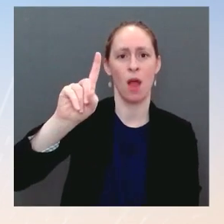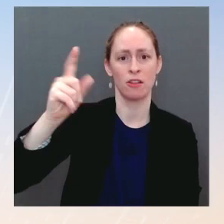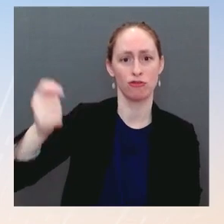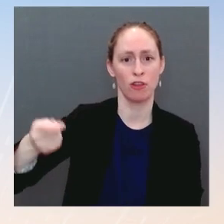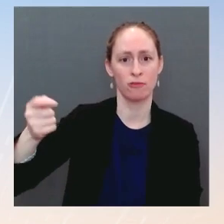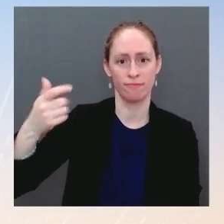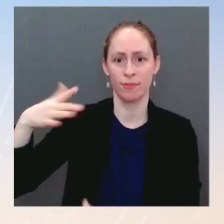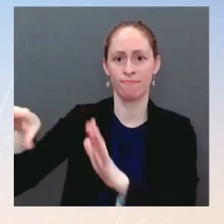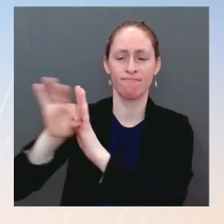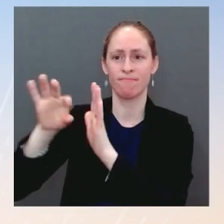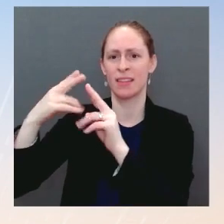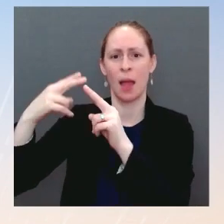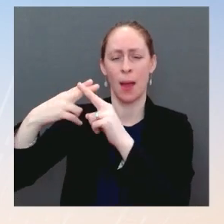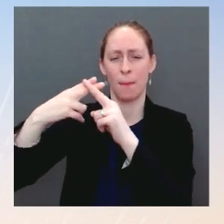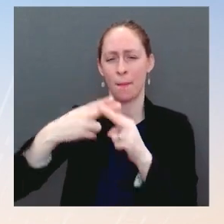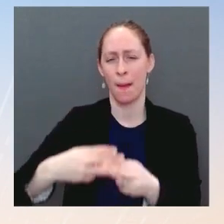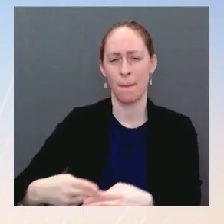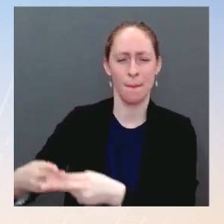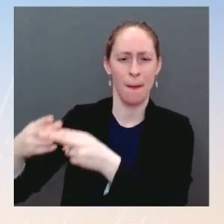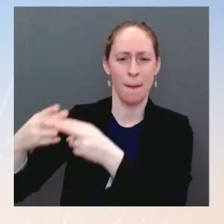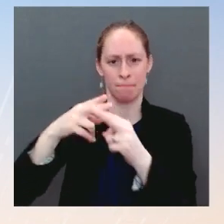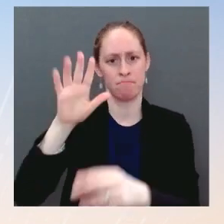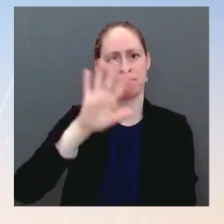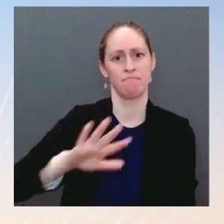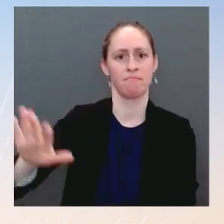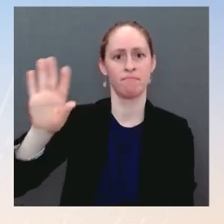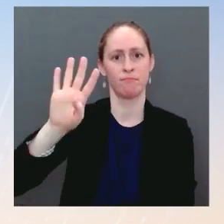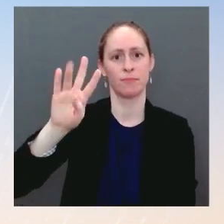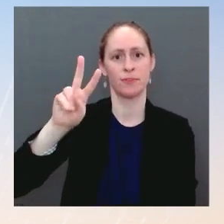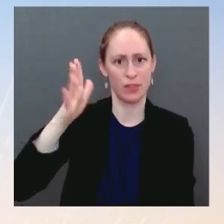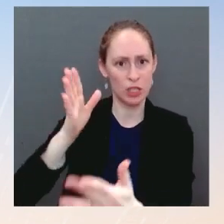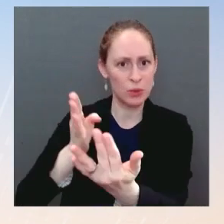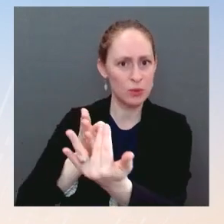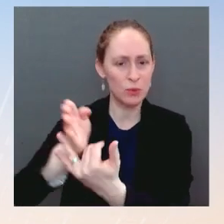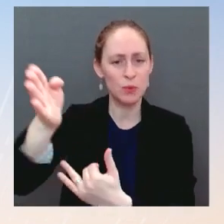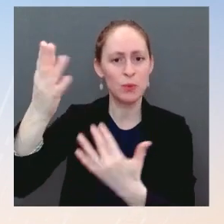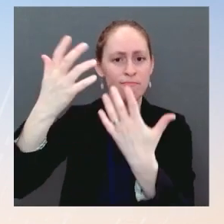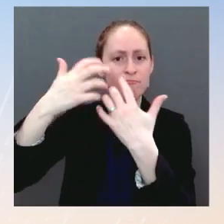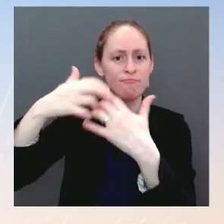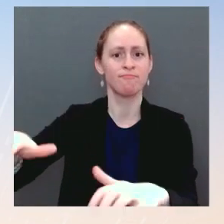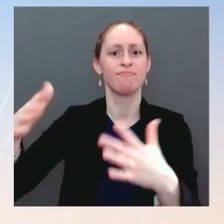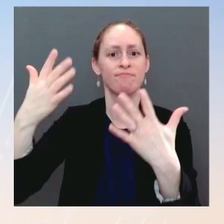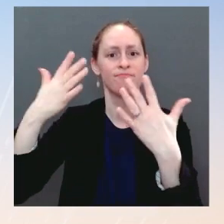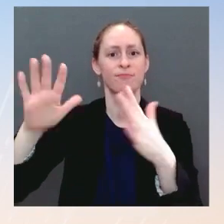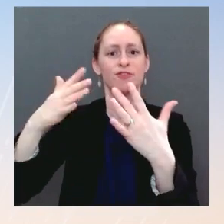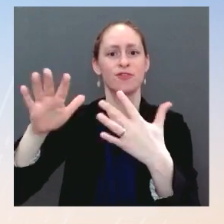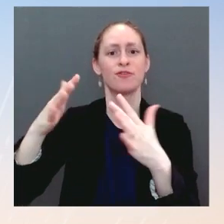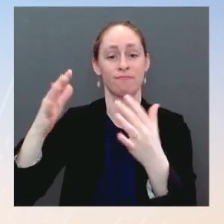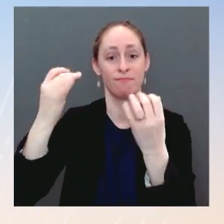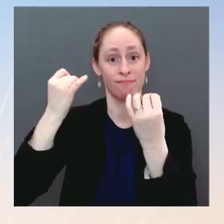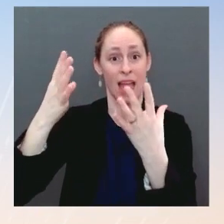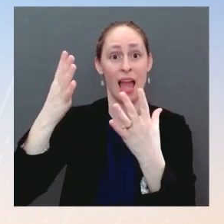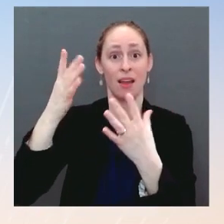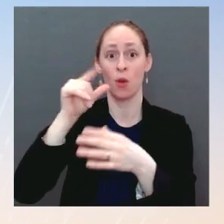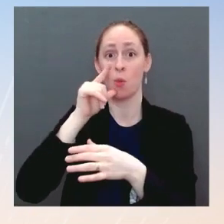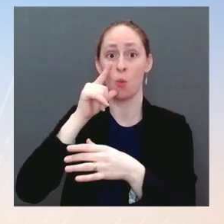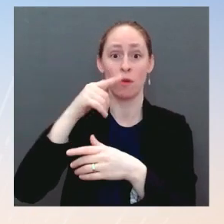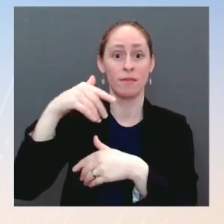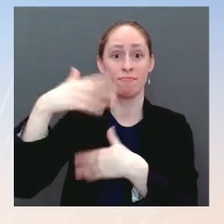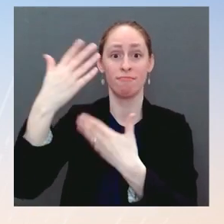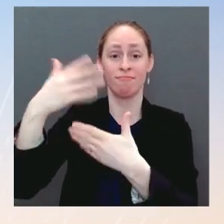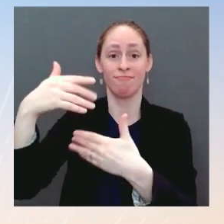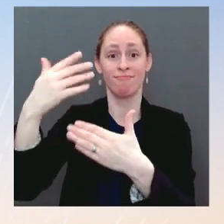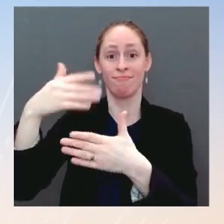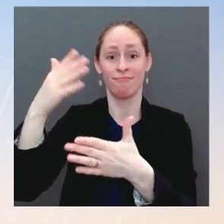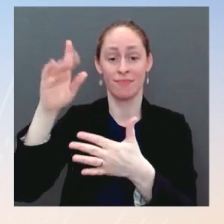close margin in terms of the Senate vote. Is the President expecting that same kind of unity within the Democratic caucus with whomever his nominee